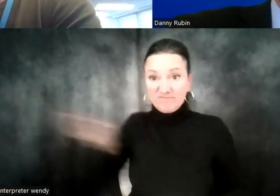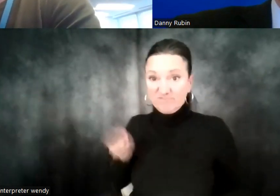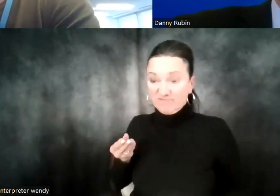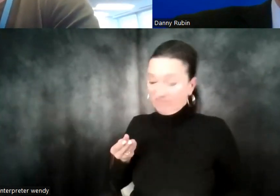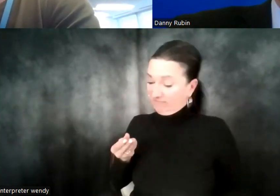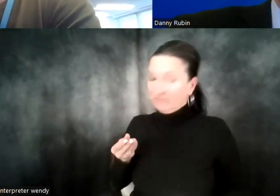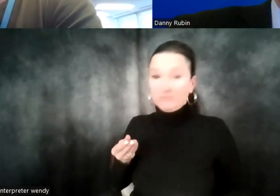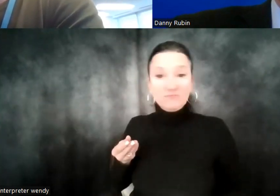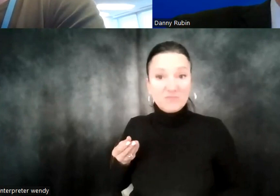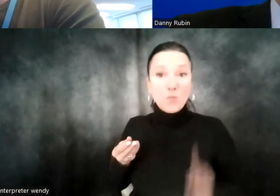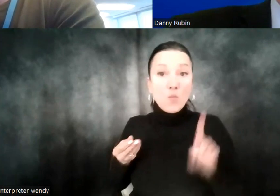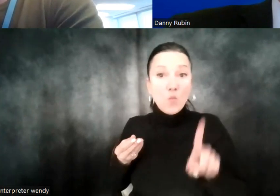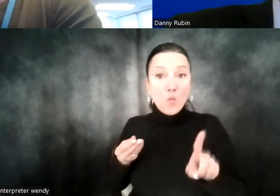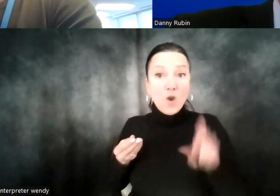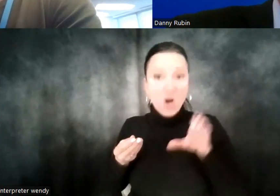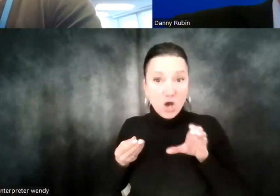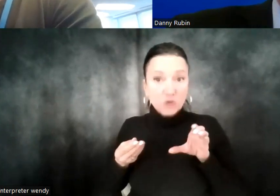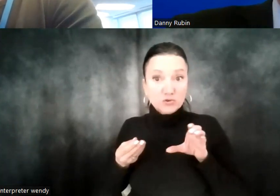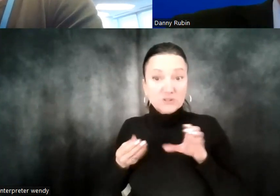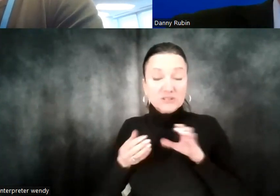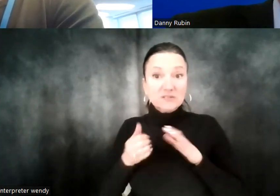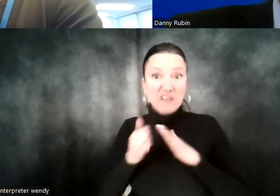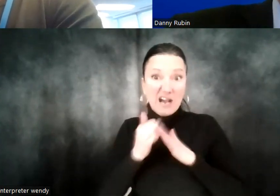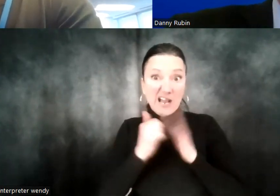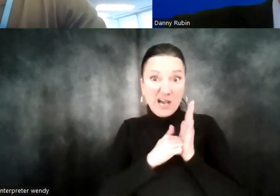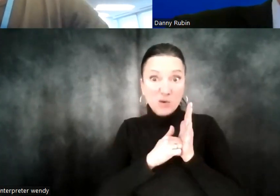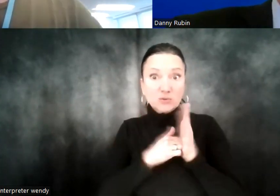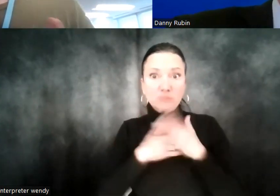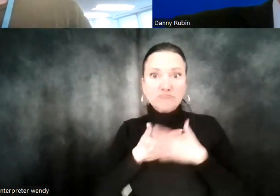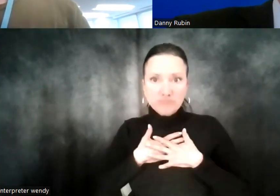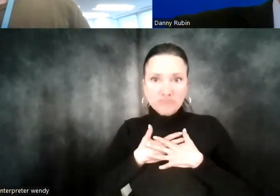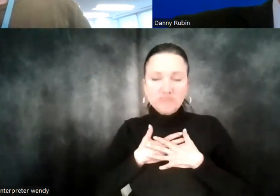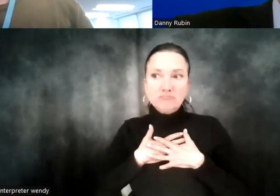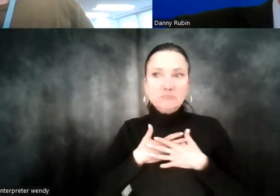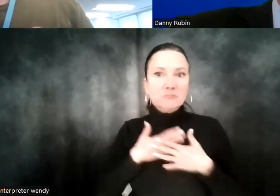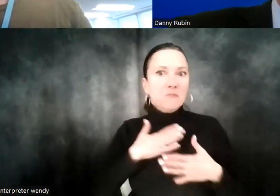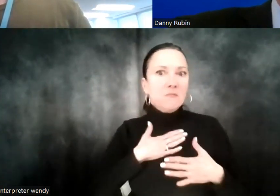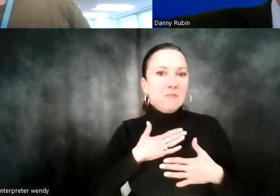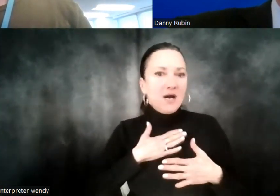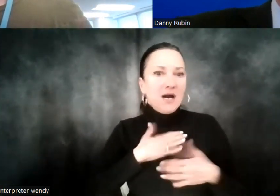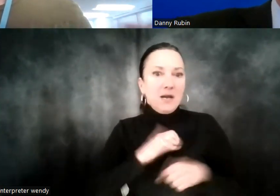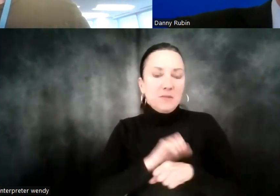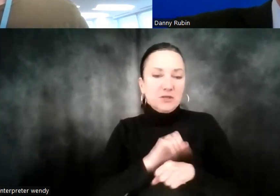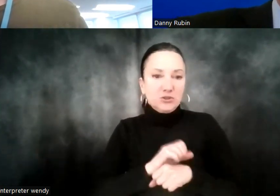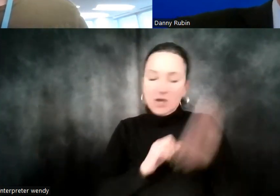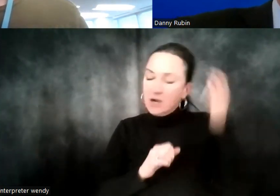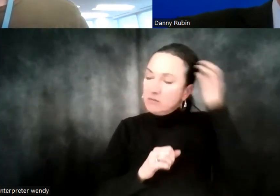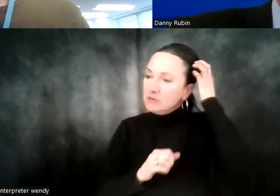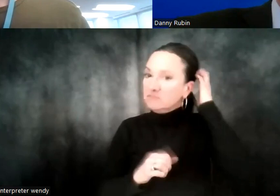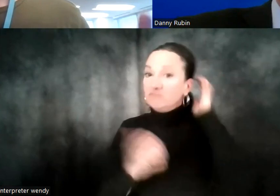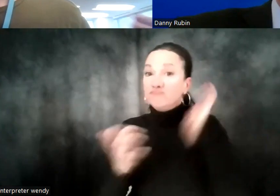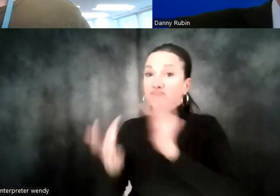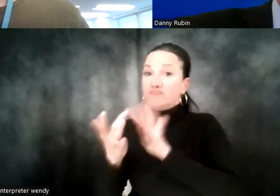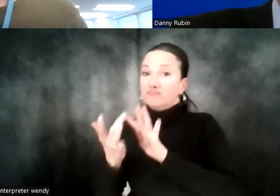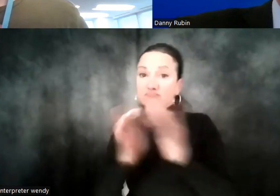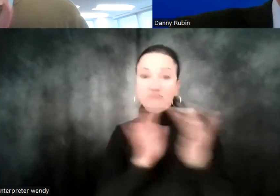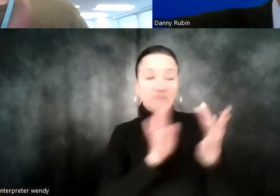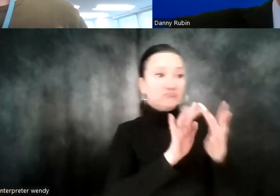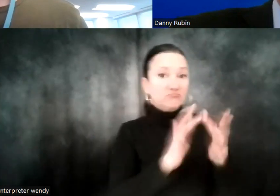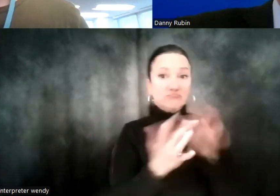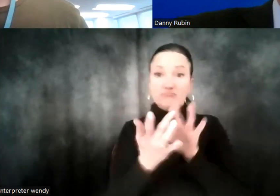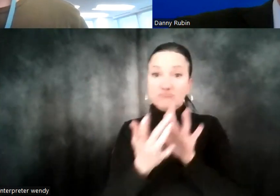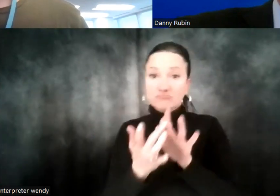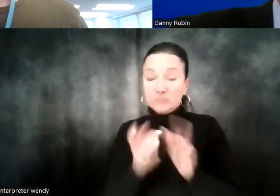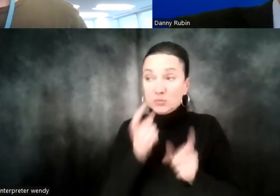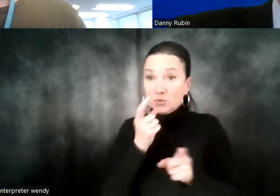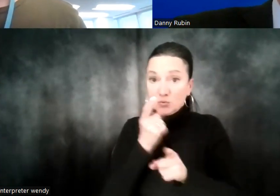have like 100 accounts that I work with. Whoa. And my job is tasks like making contact with the accounts and making sure I have the